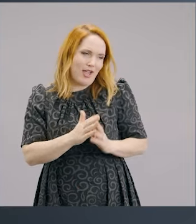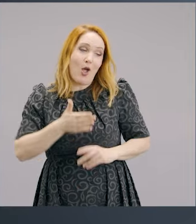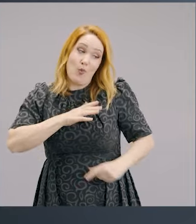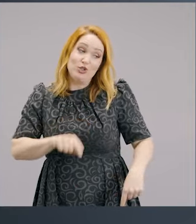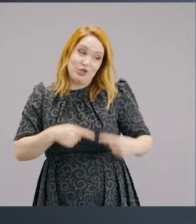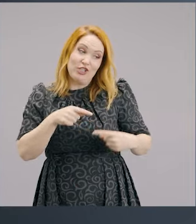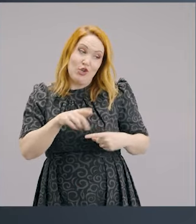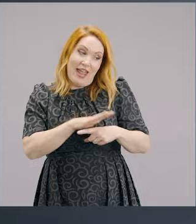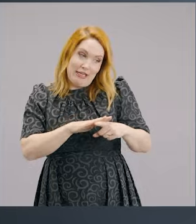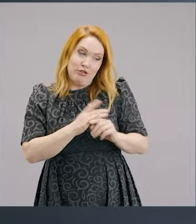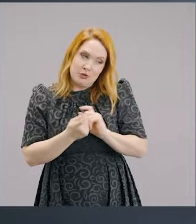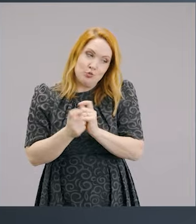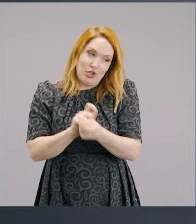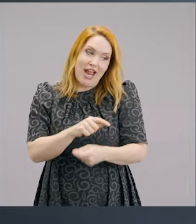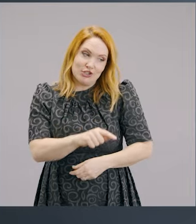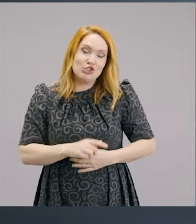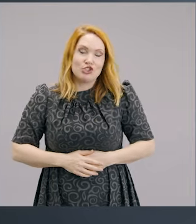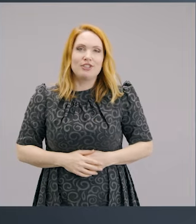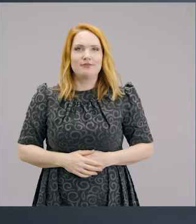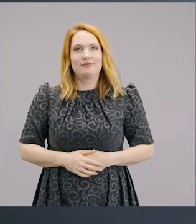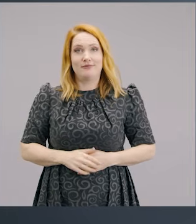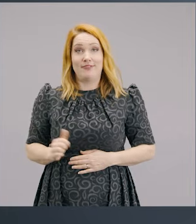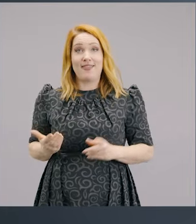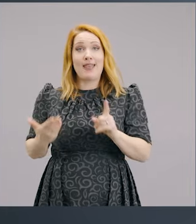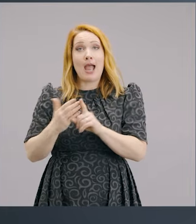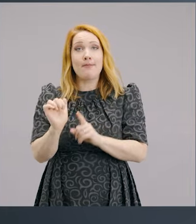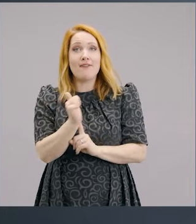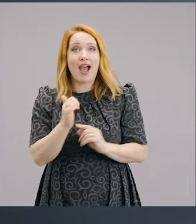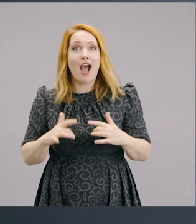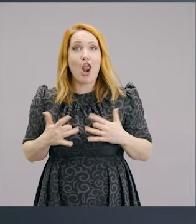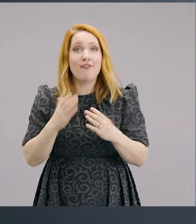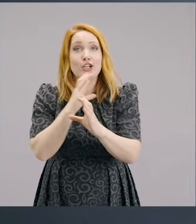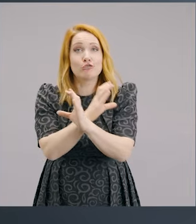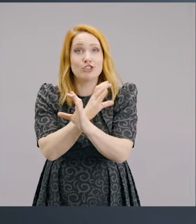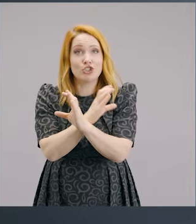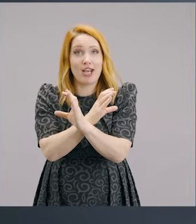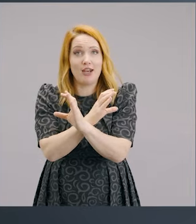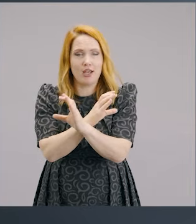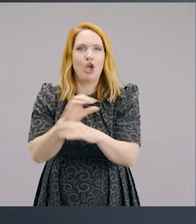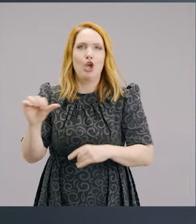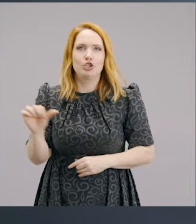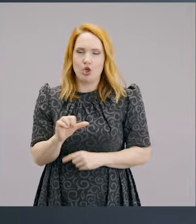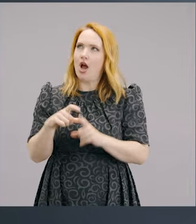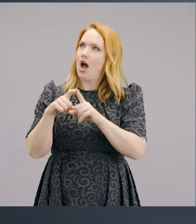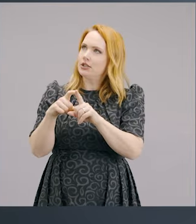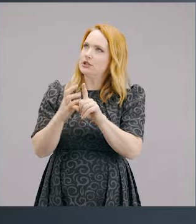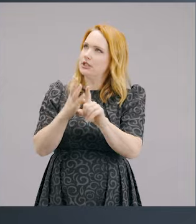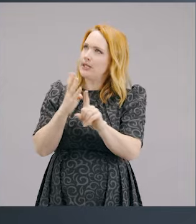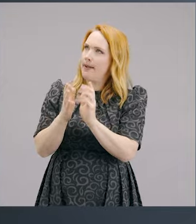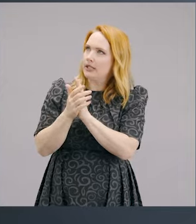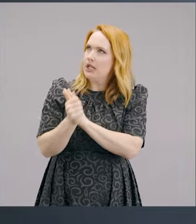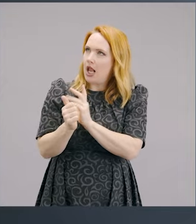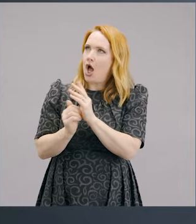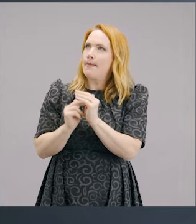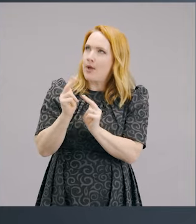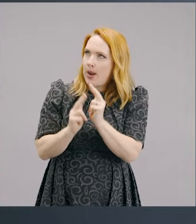that I'm challenging you in. You see, the purpose of our lives as Christians is to grow as disciples. You know,